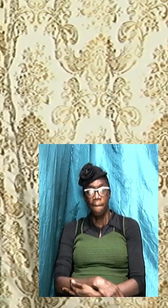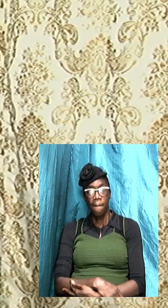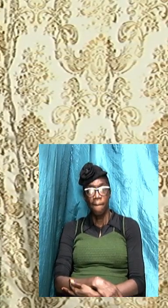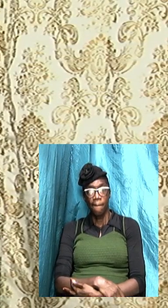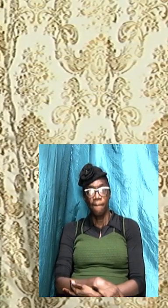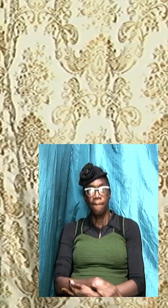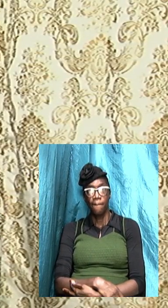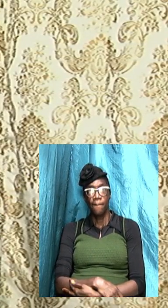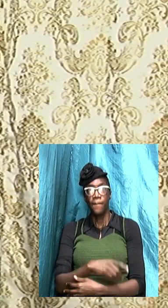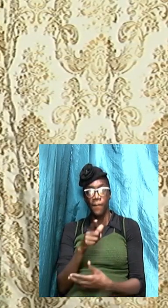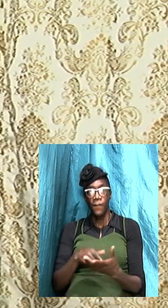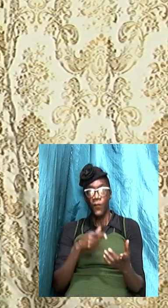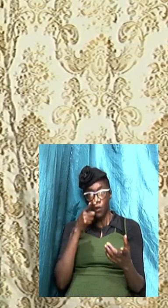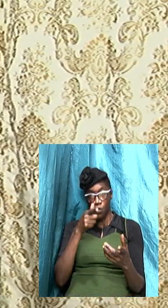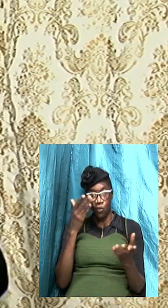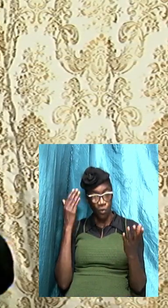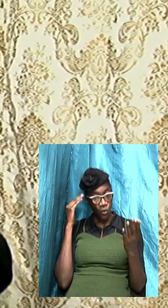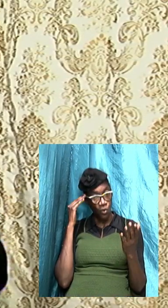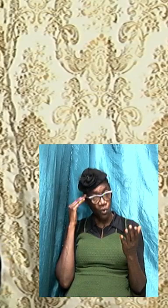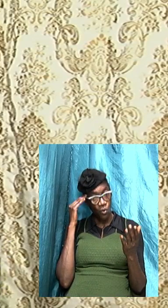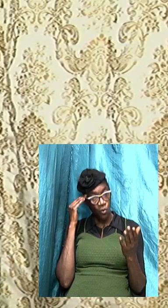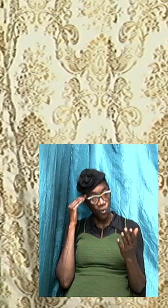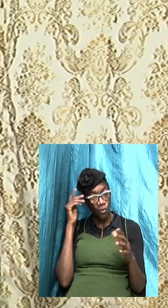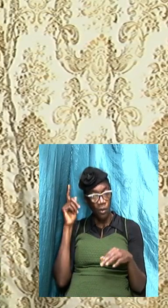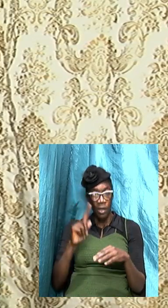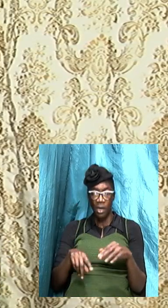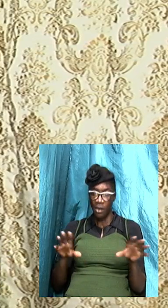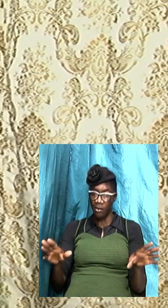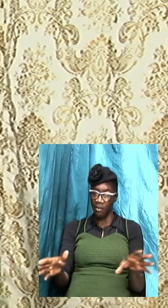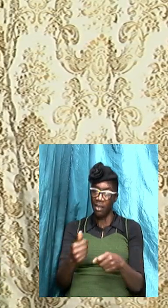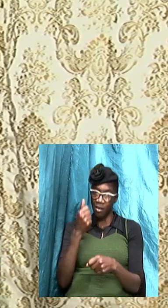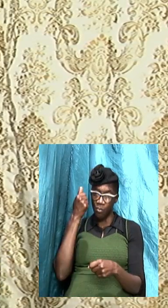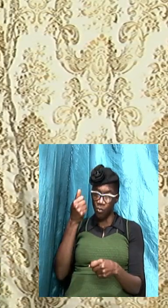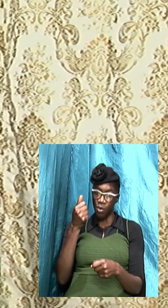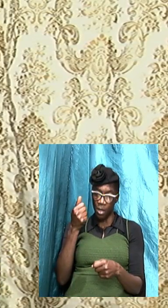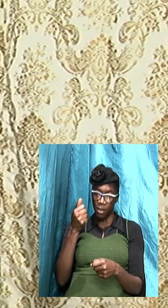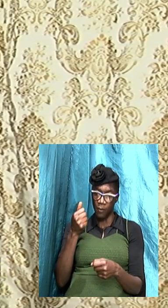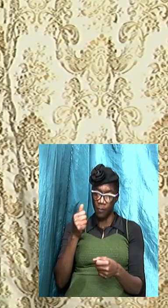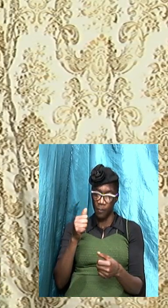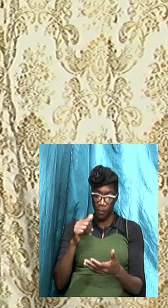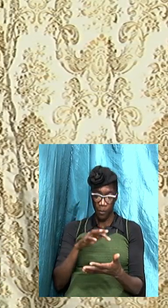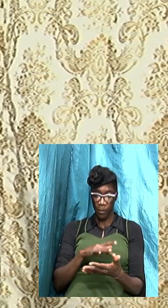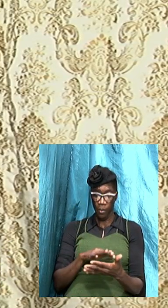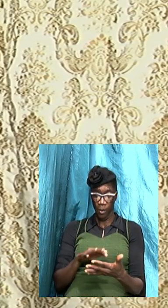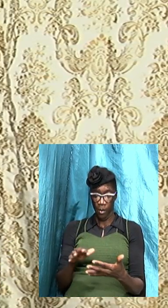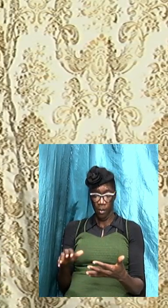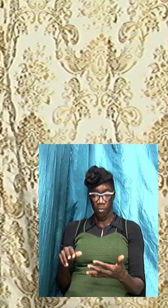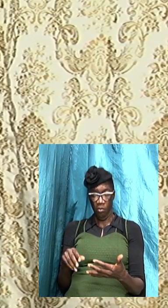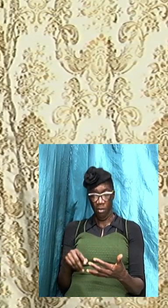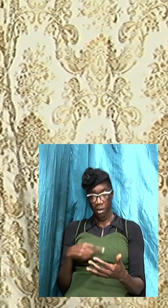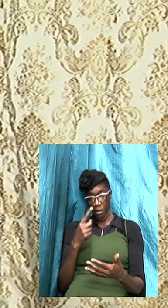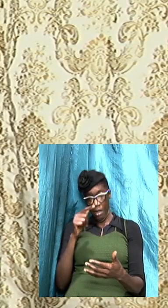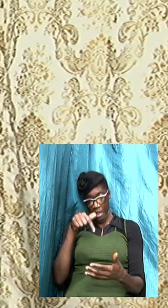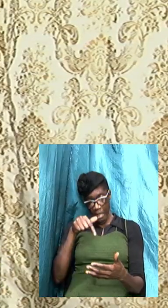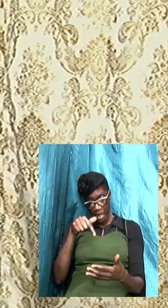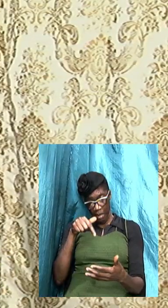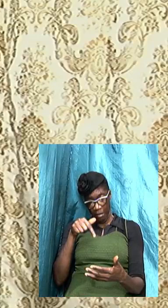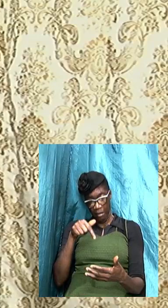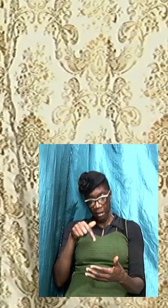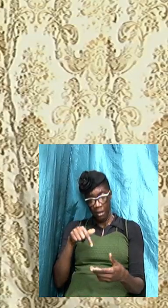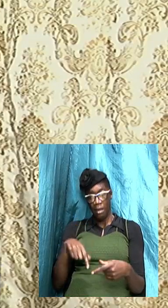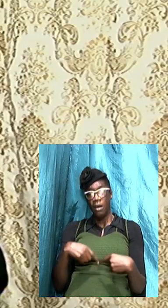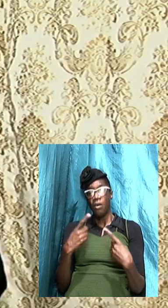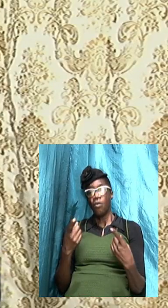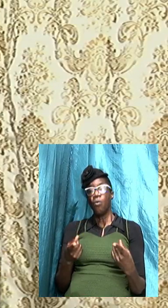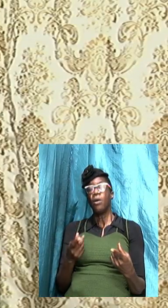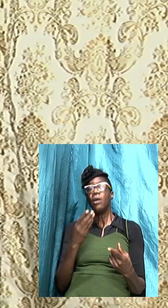so I want us to know that you can't just take up one scripture and say look here this is going to be